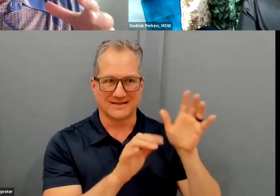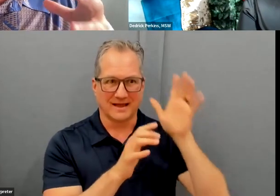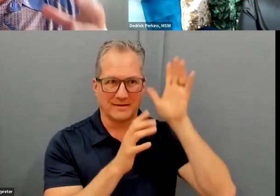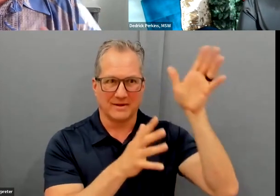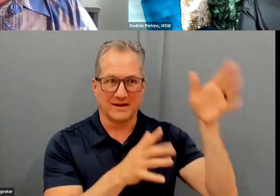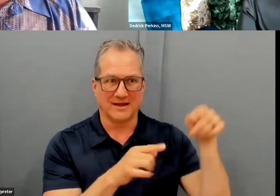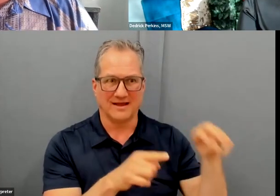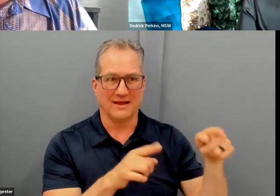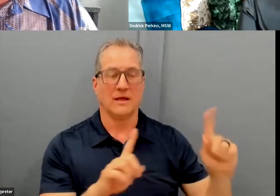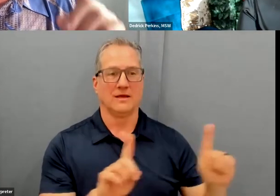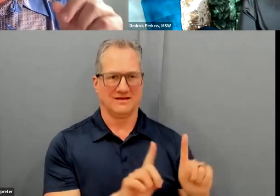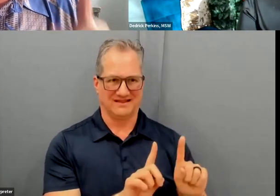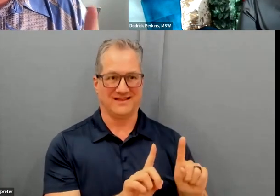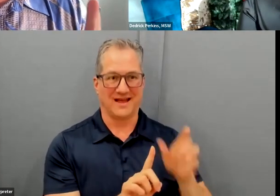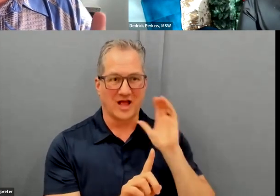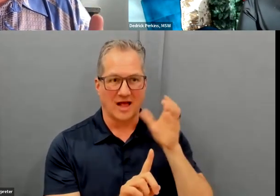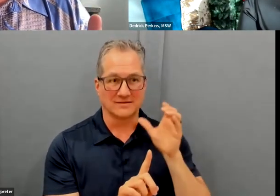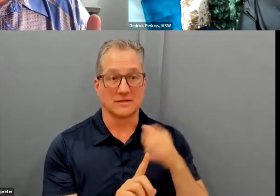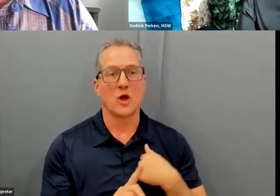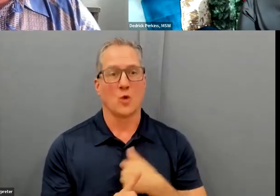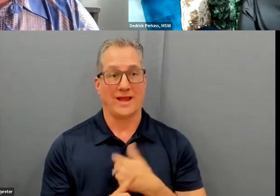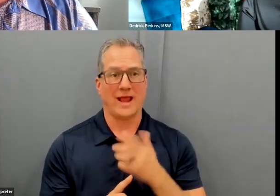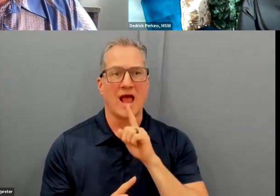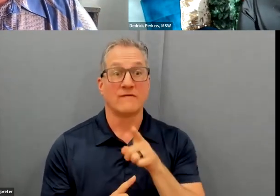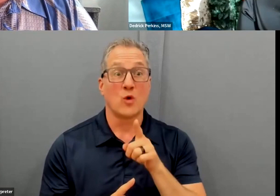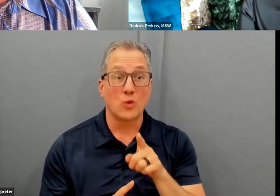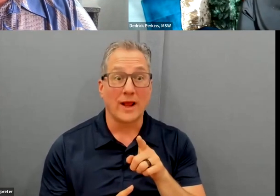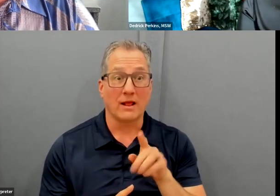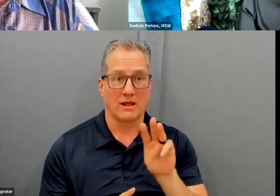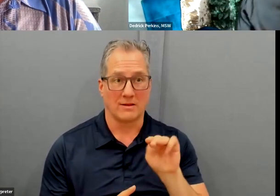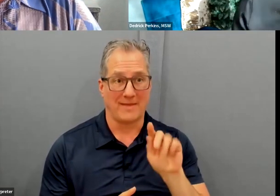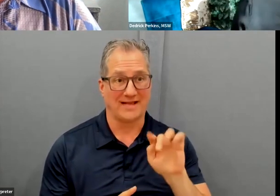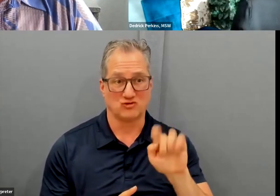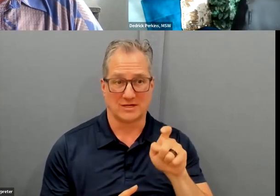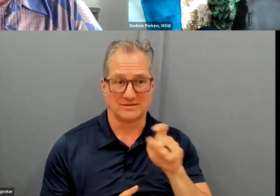So what we have here in Hawaii is the real Matrix, not the sci-fi matrix.